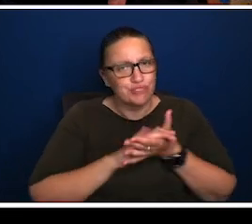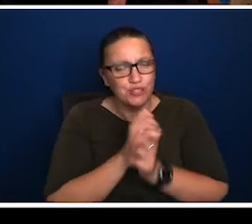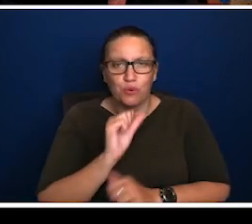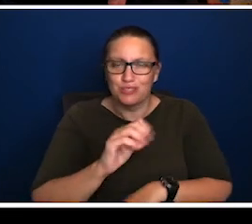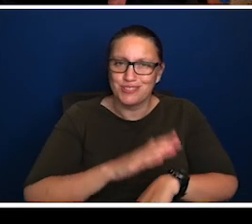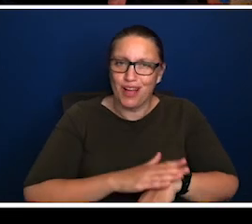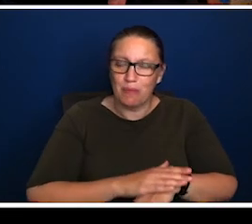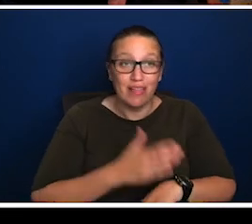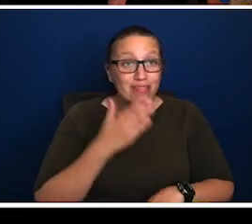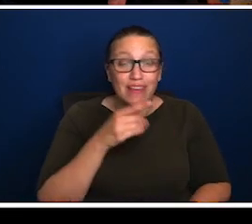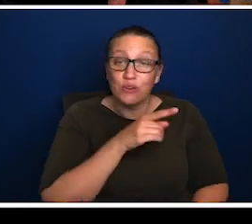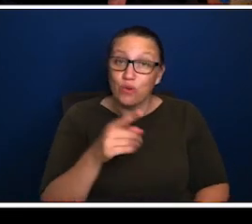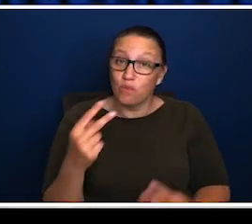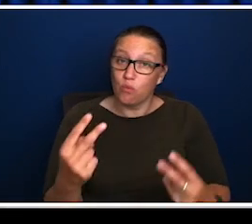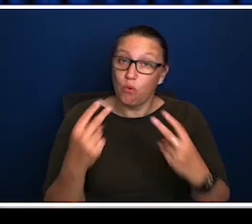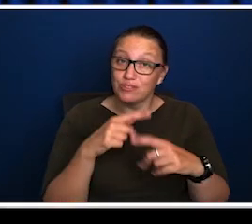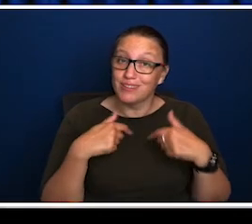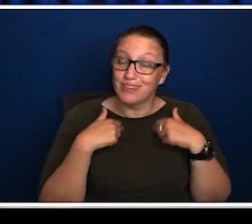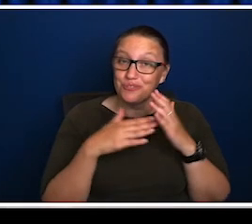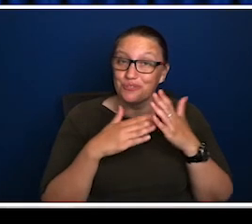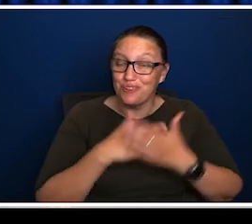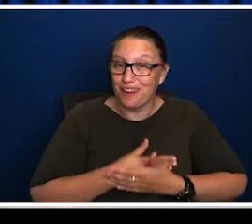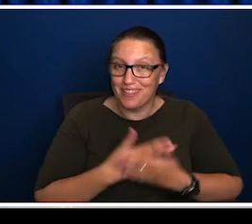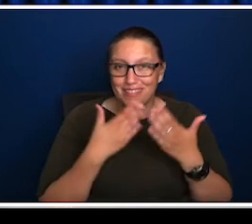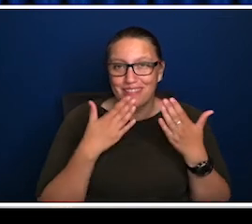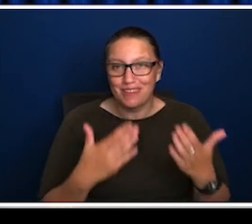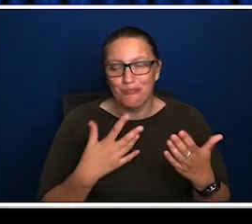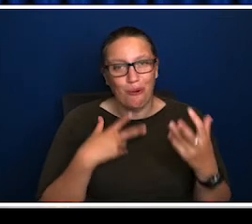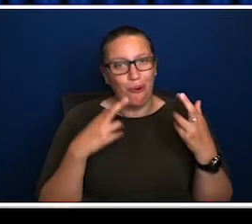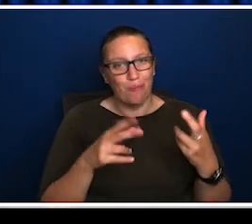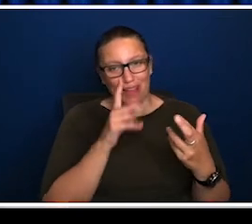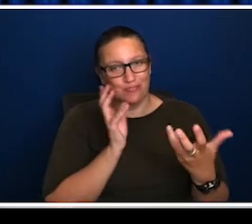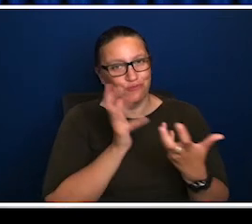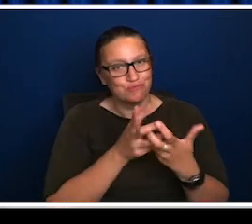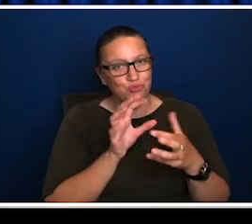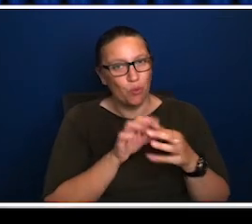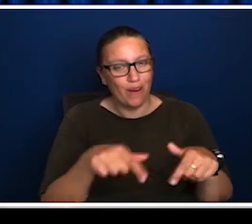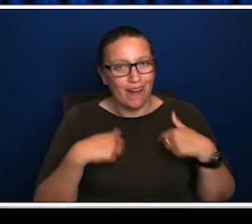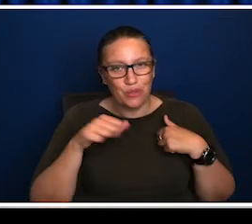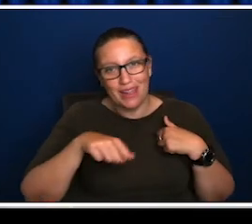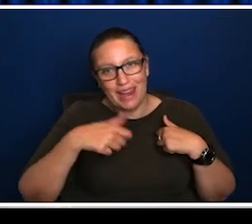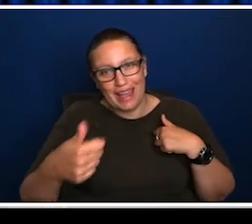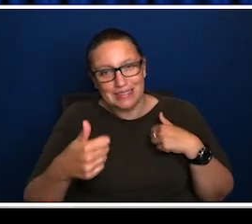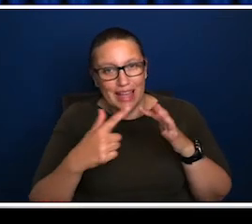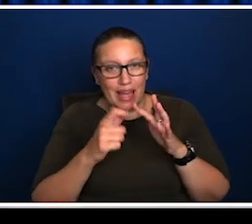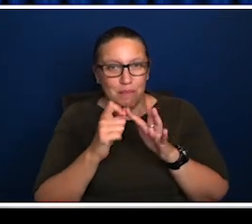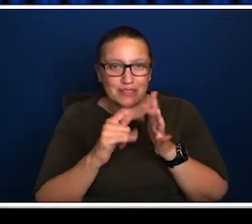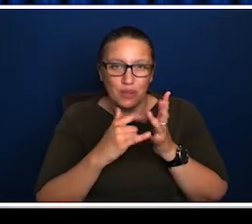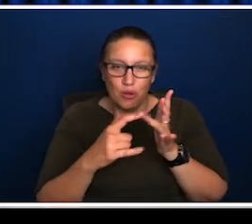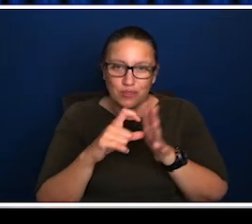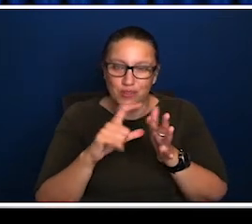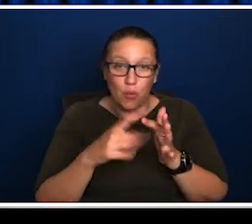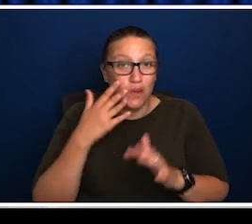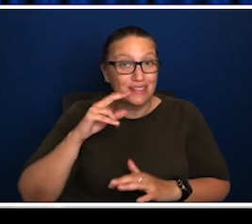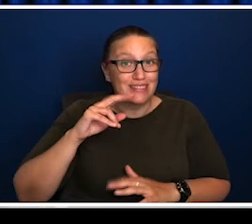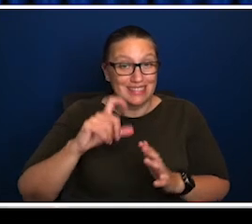time. And to all of you, thank you for joining us tonight. We hope you can join us on the next episode where CEO of the